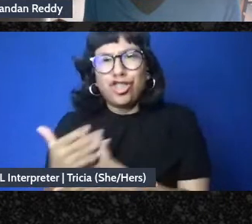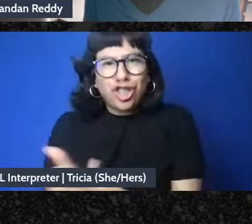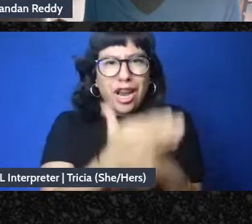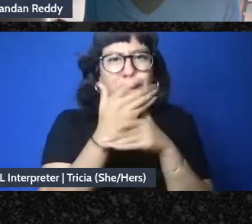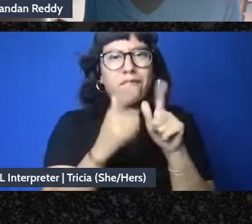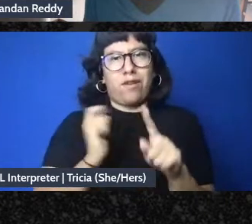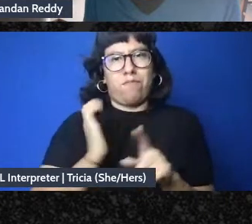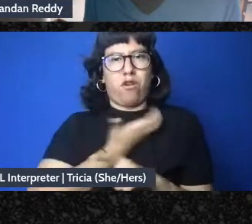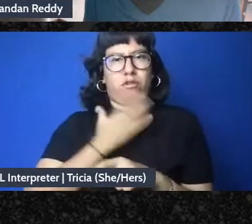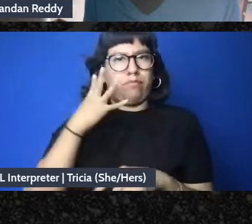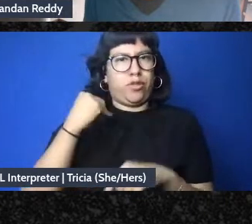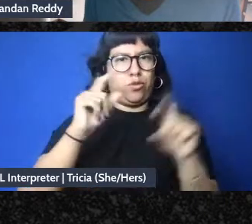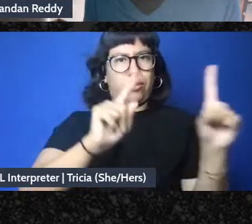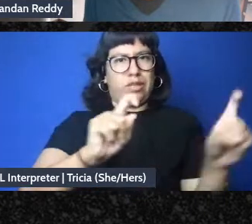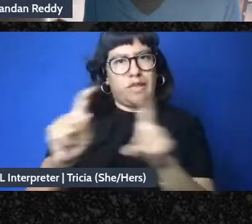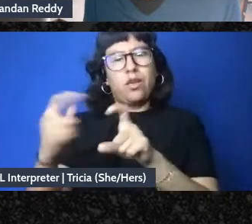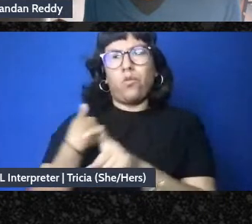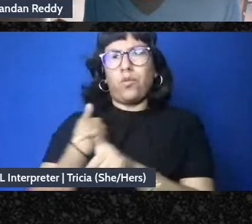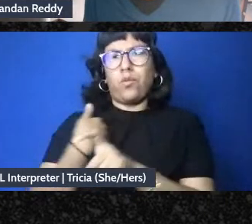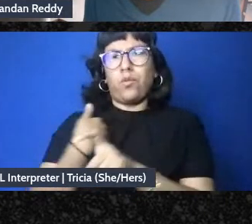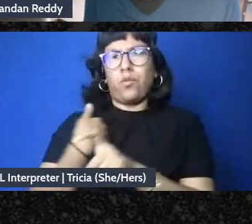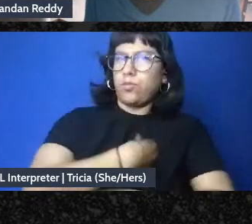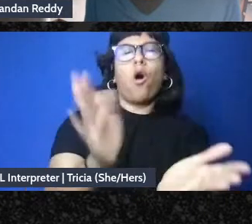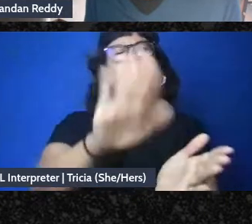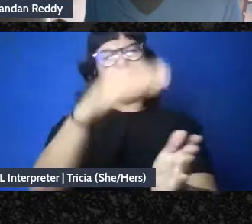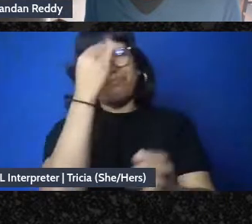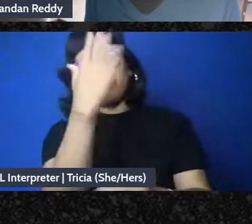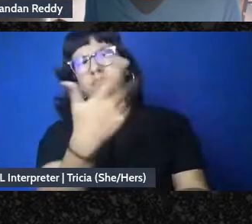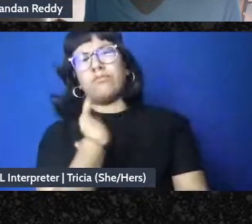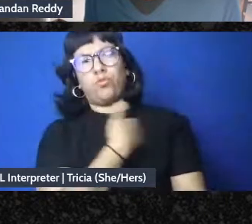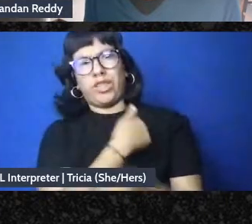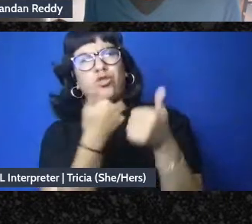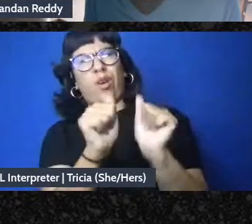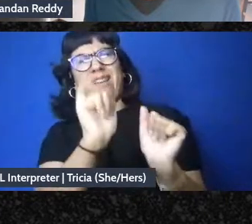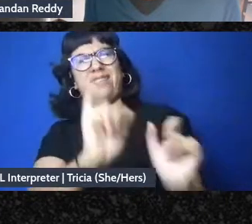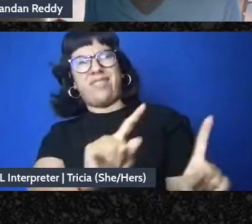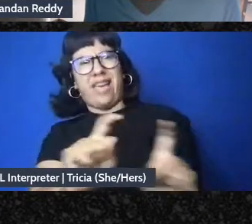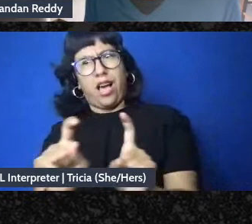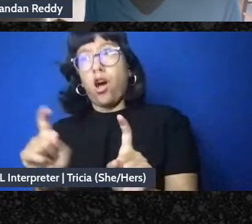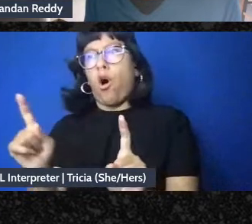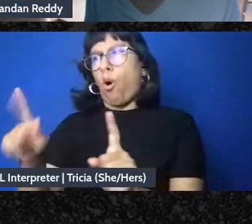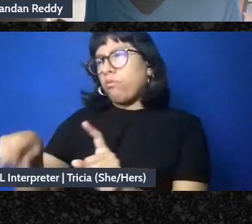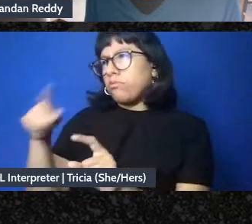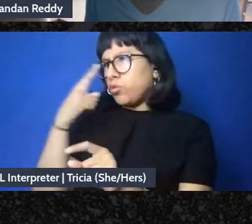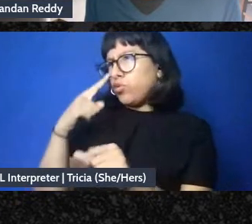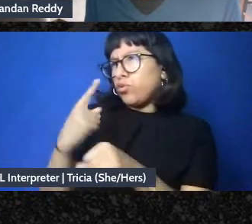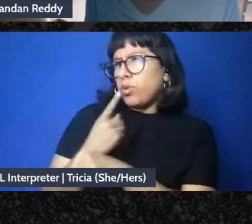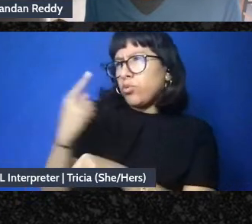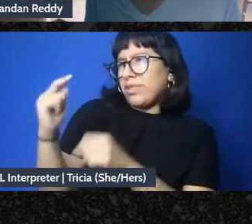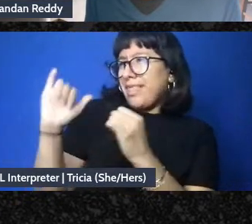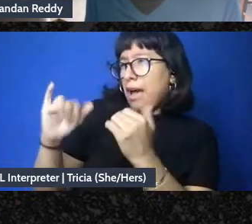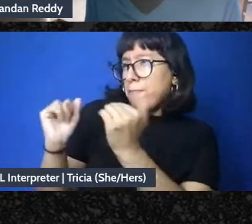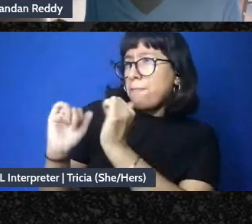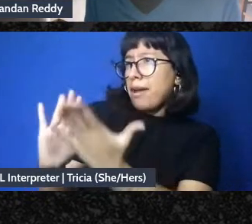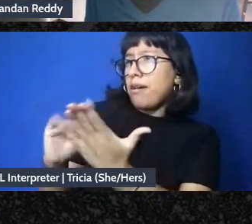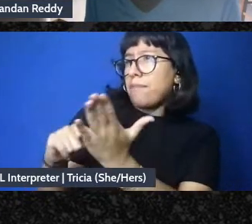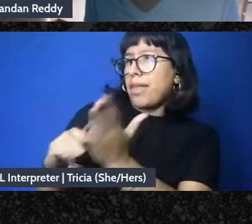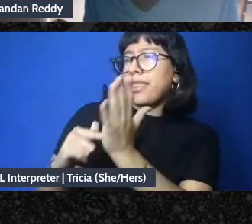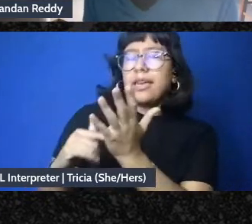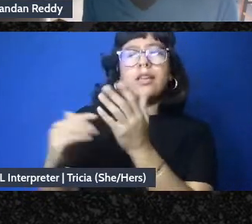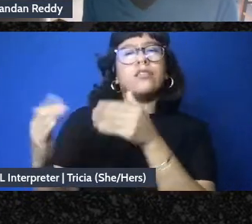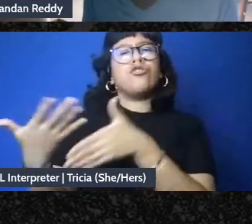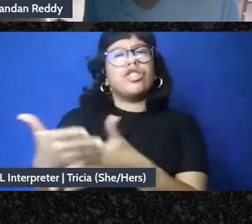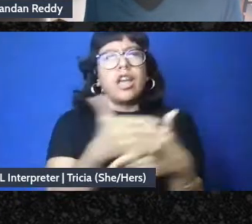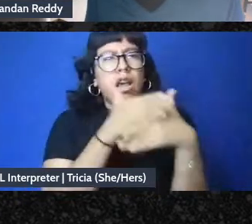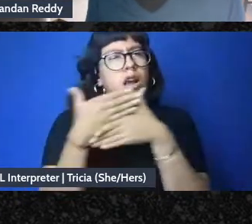distribute that wisdom so oh hey we tried this scheduling tool hey we used this facilitation method we you know we